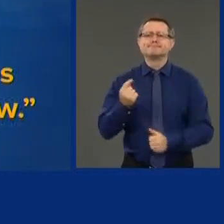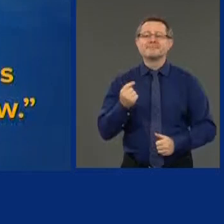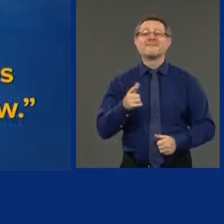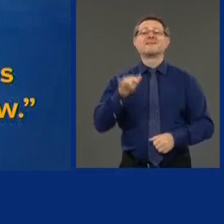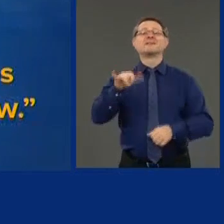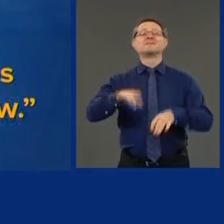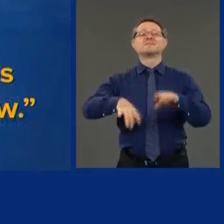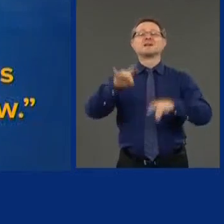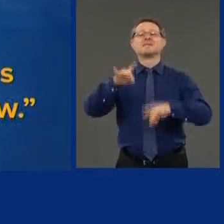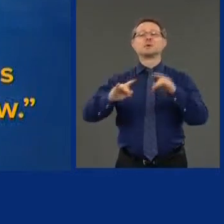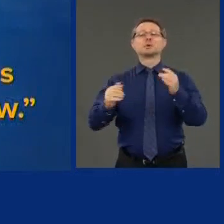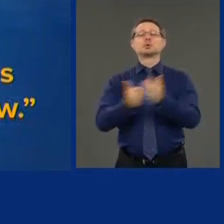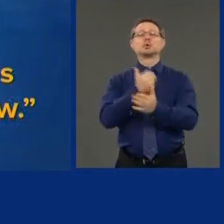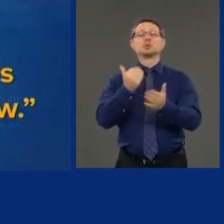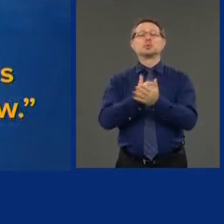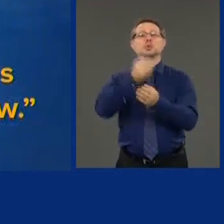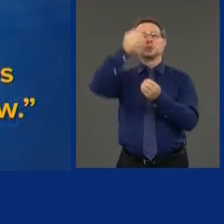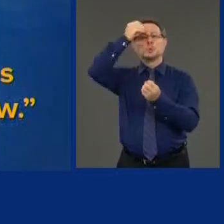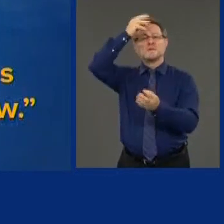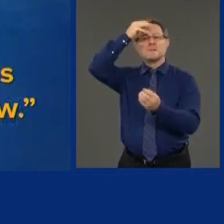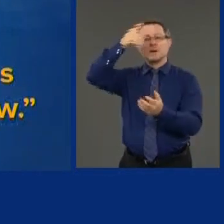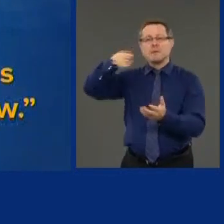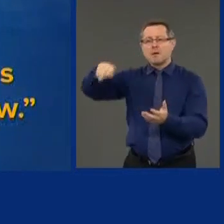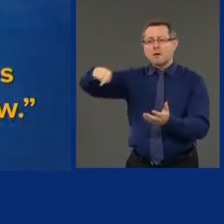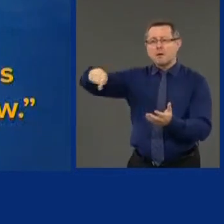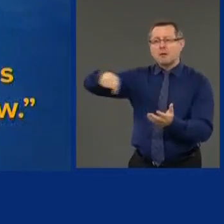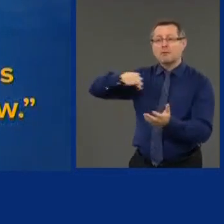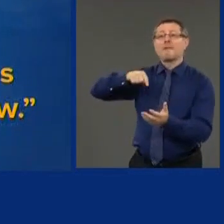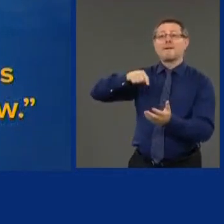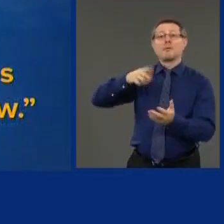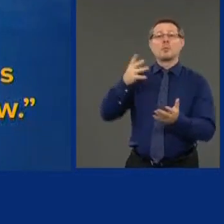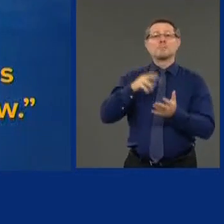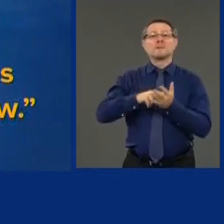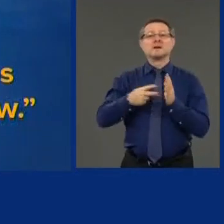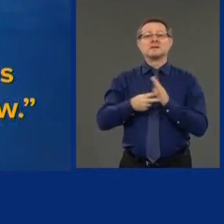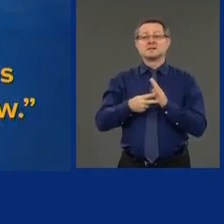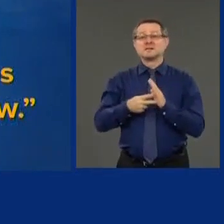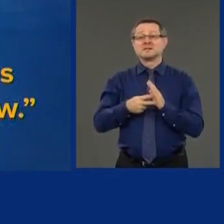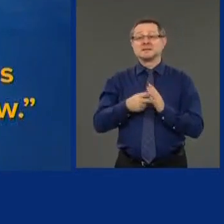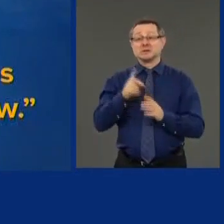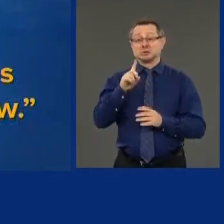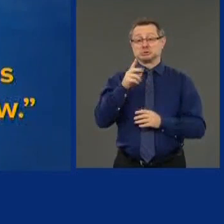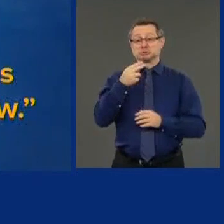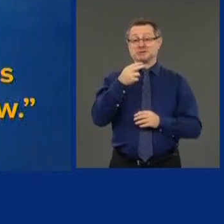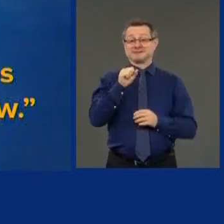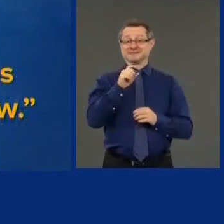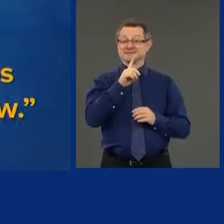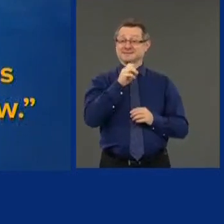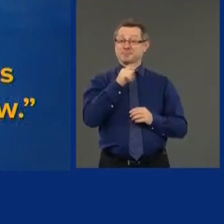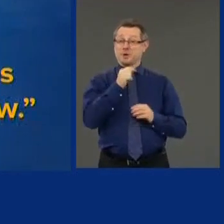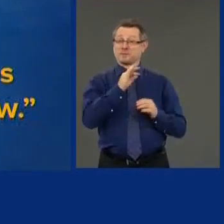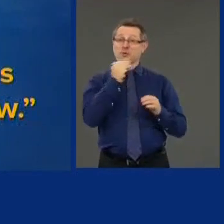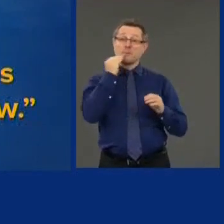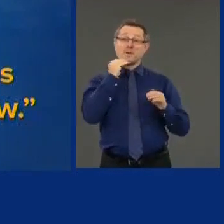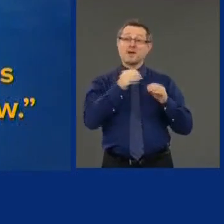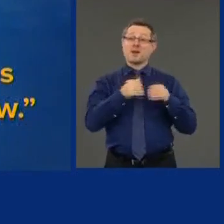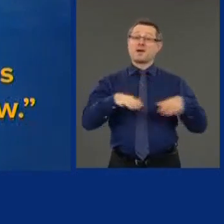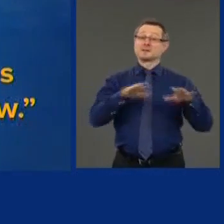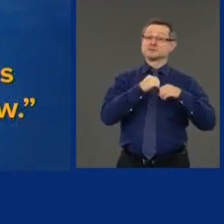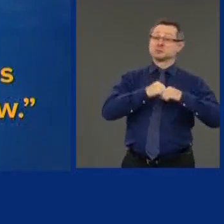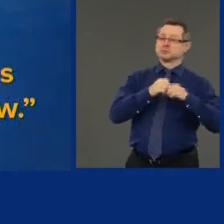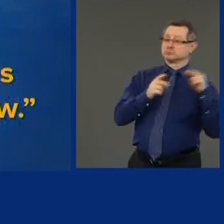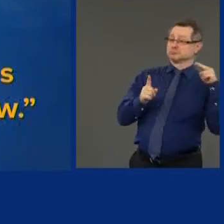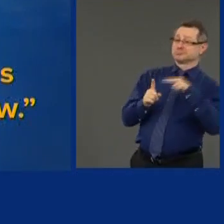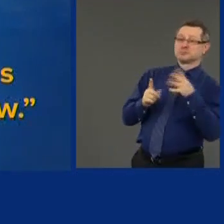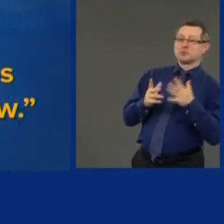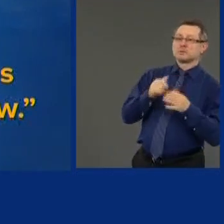light suggesting that the Department of Homeland Security's position was not truthful.